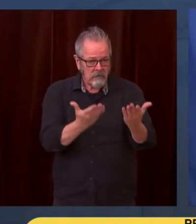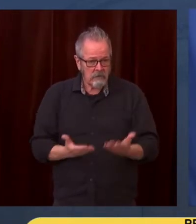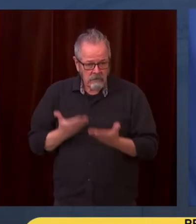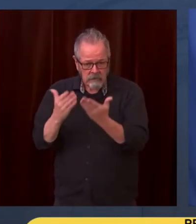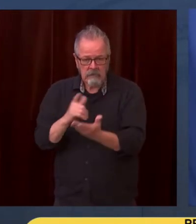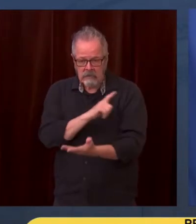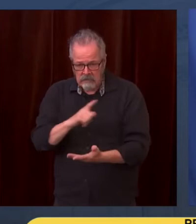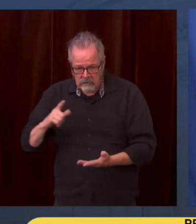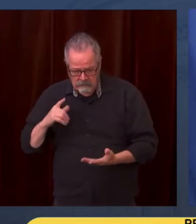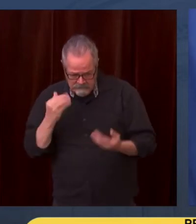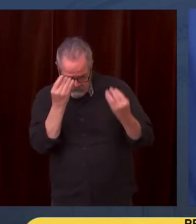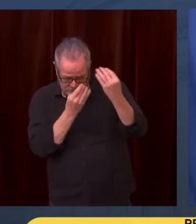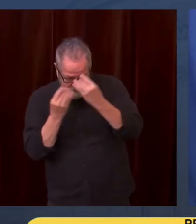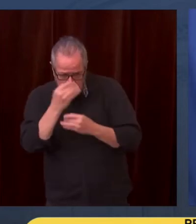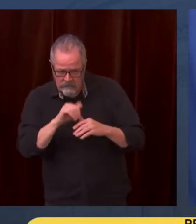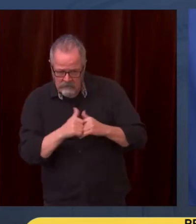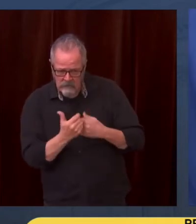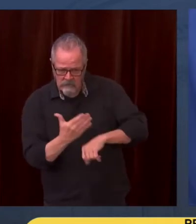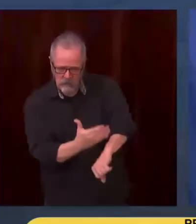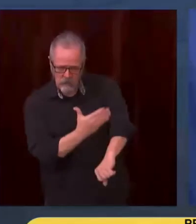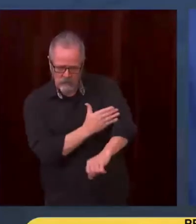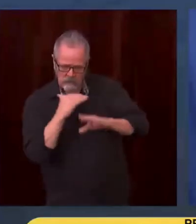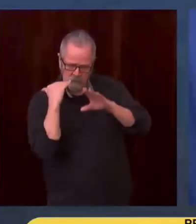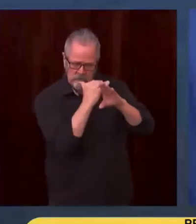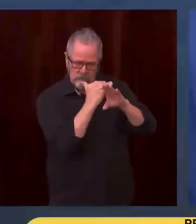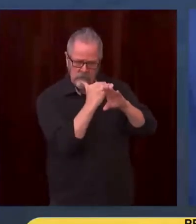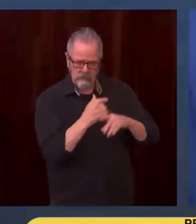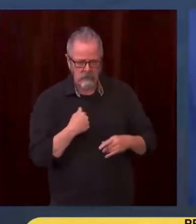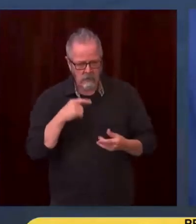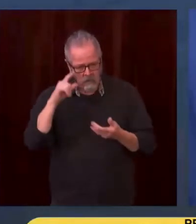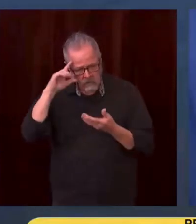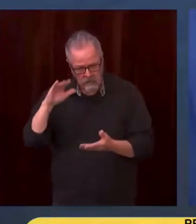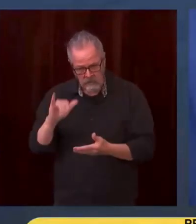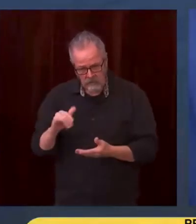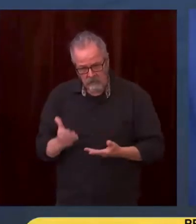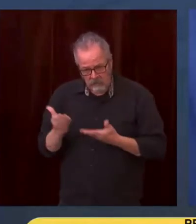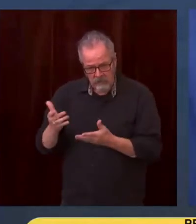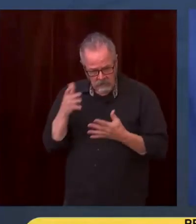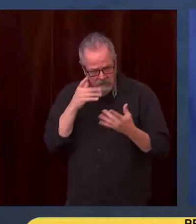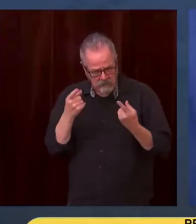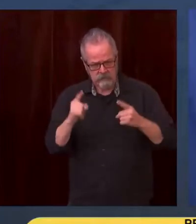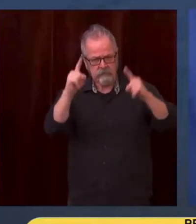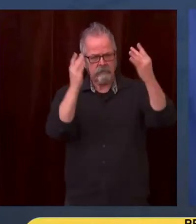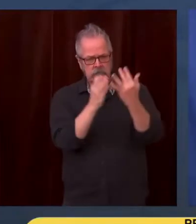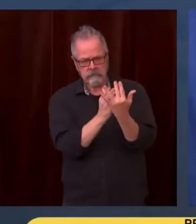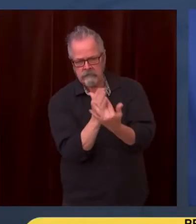done in that regard. We also had a loss of our Chinook. The Chinook